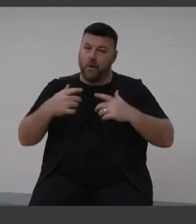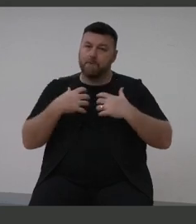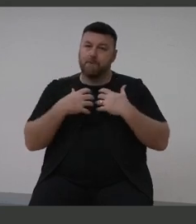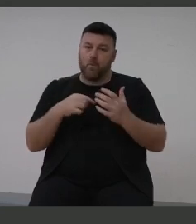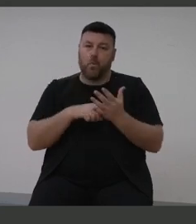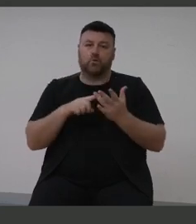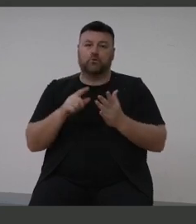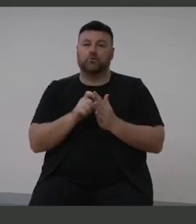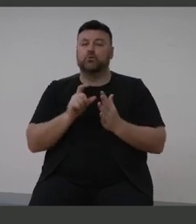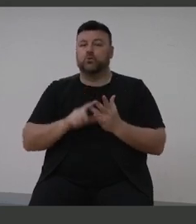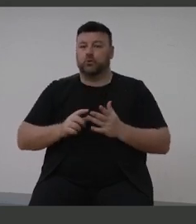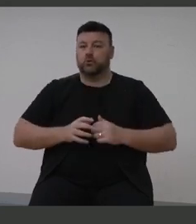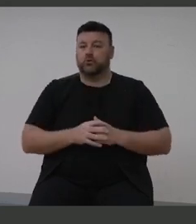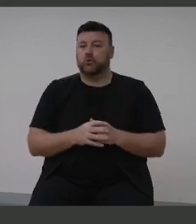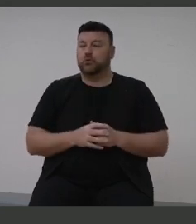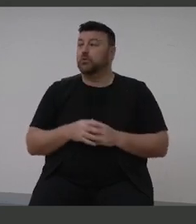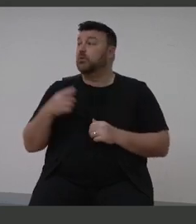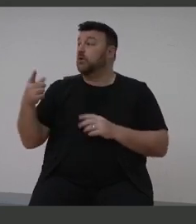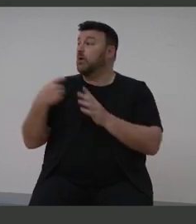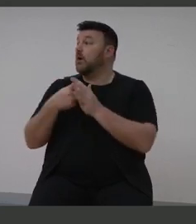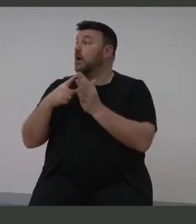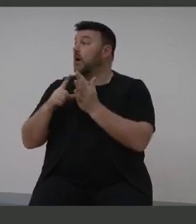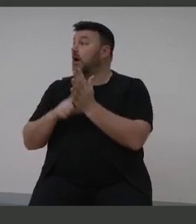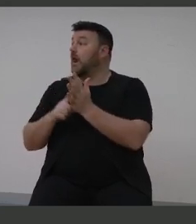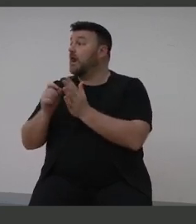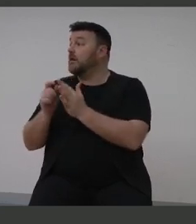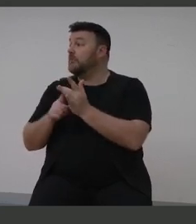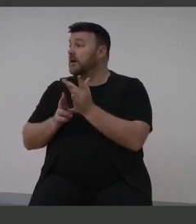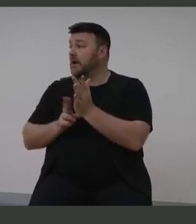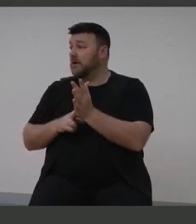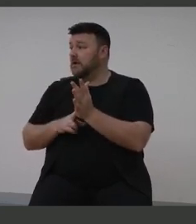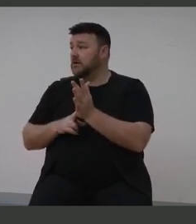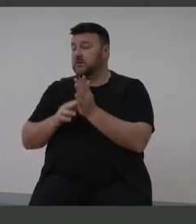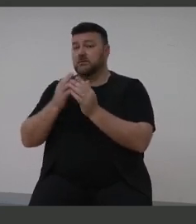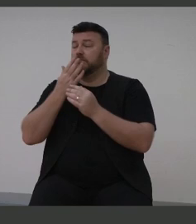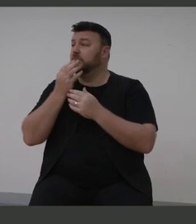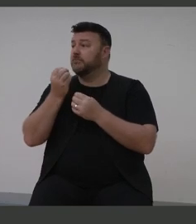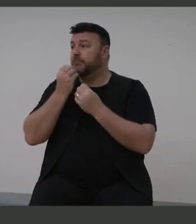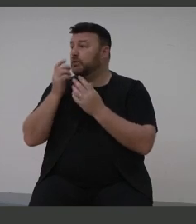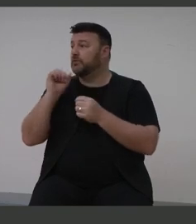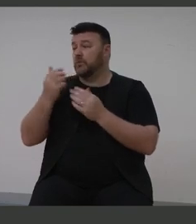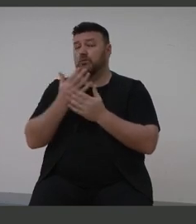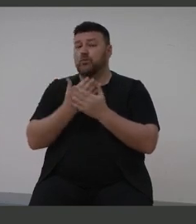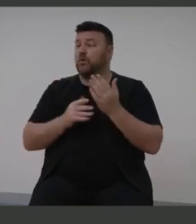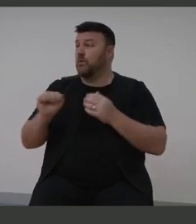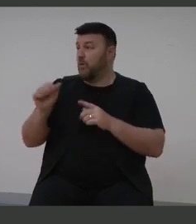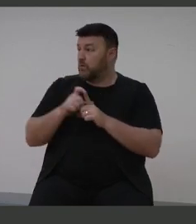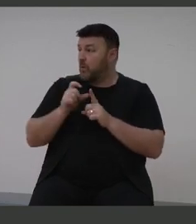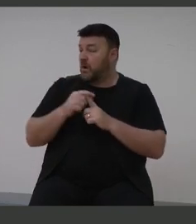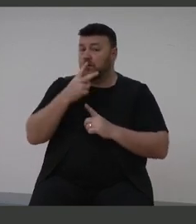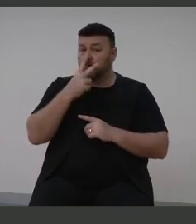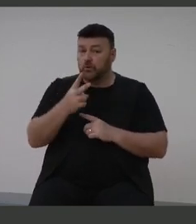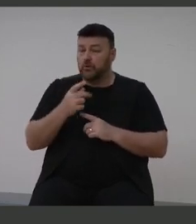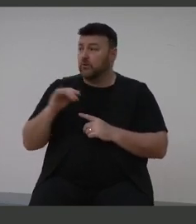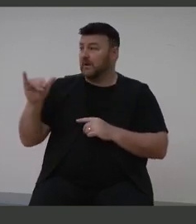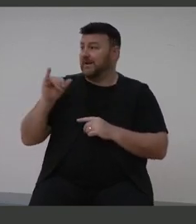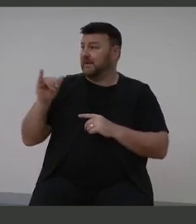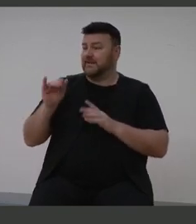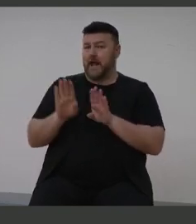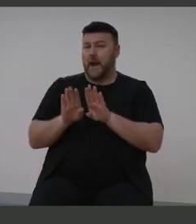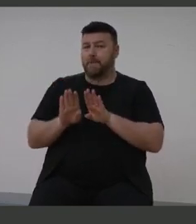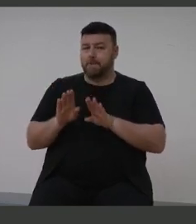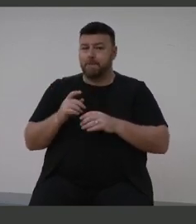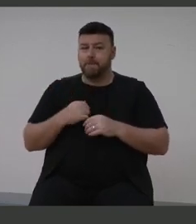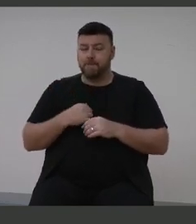And, Kelvin, that was a beautiful story that you shared about your daughter who was two. I guess we're very similar. We've both been through that